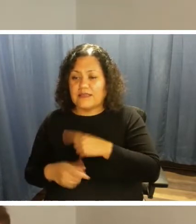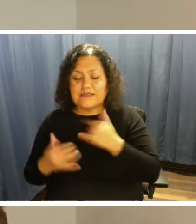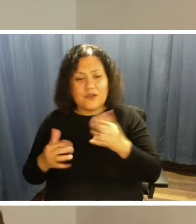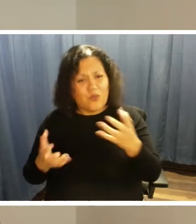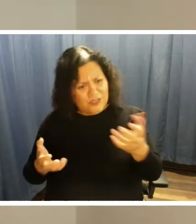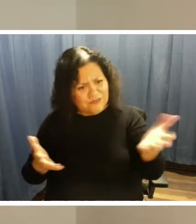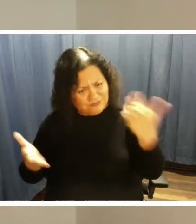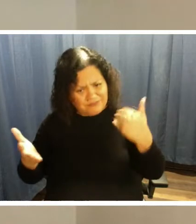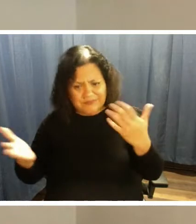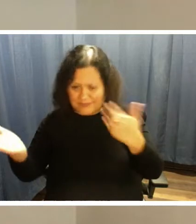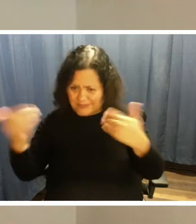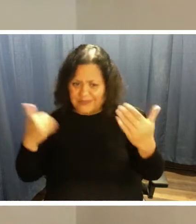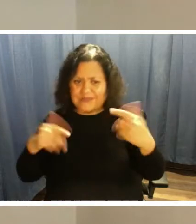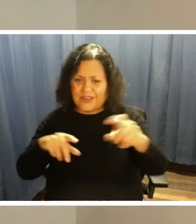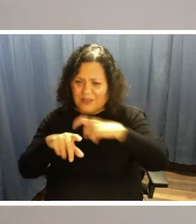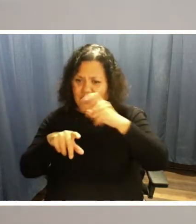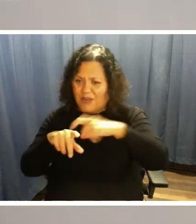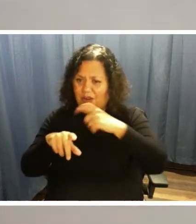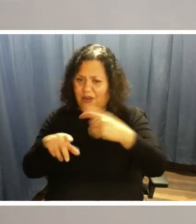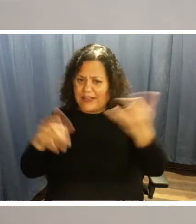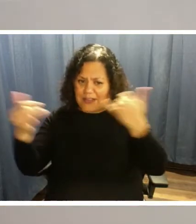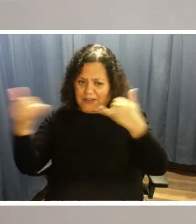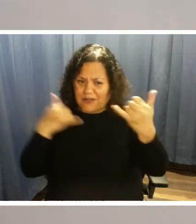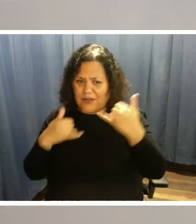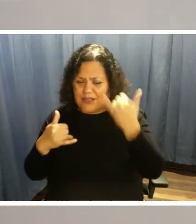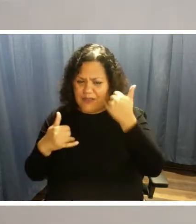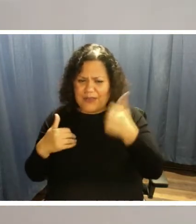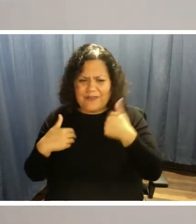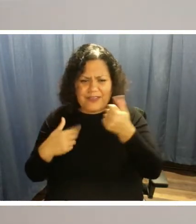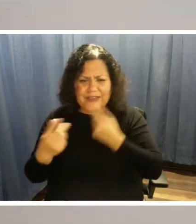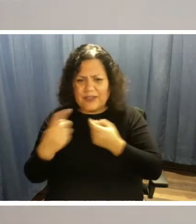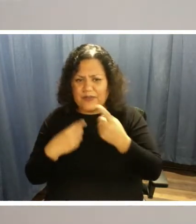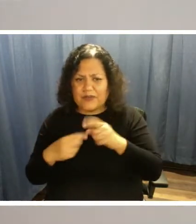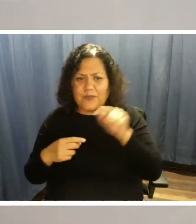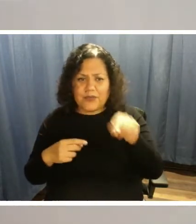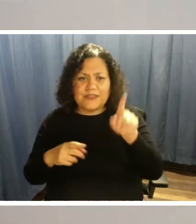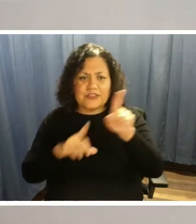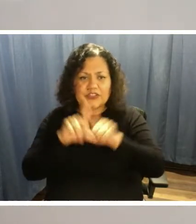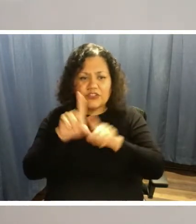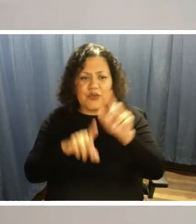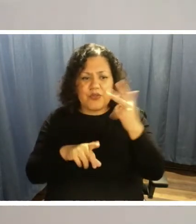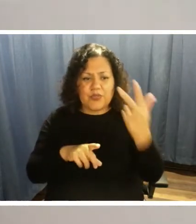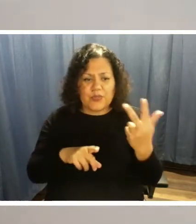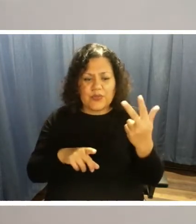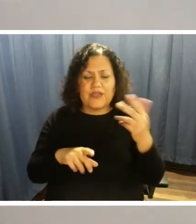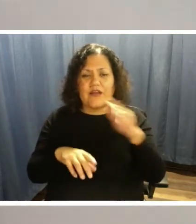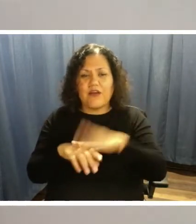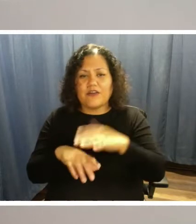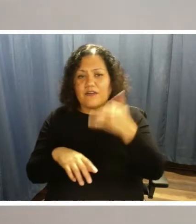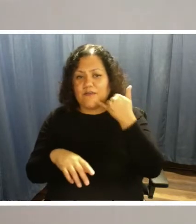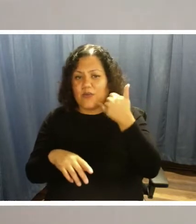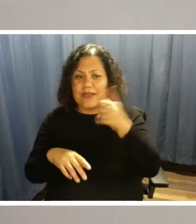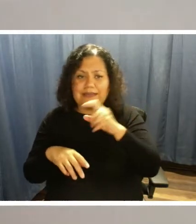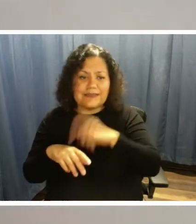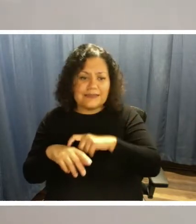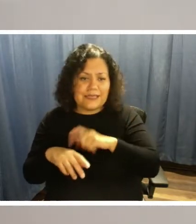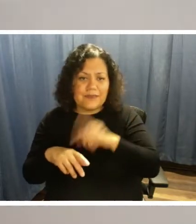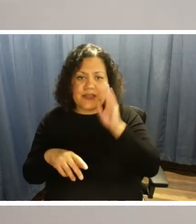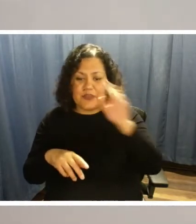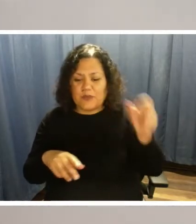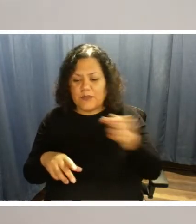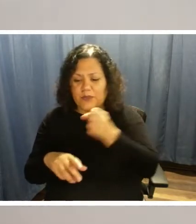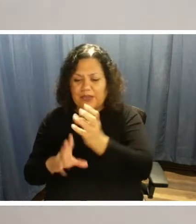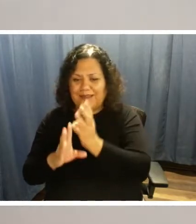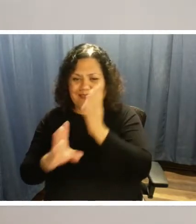in and ask your questions. If you have a question, you can press star 3 on your phone keypad at any time, and you will be placed